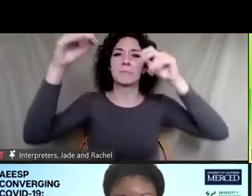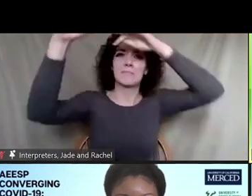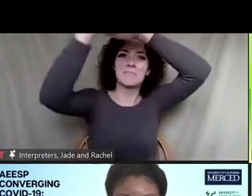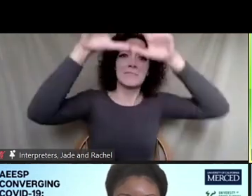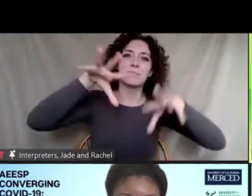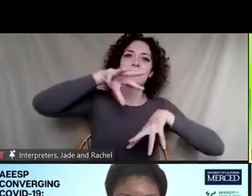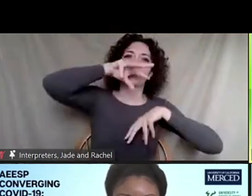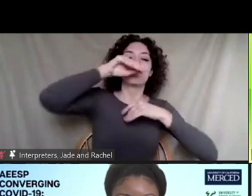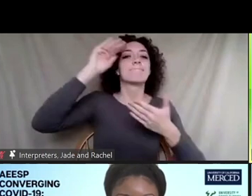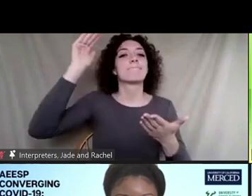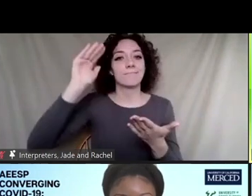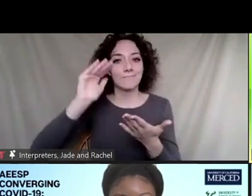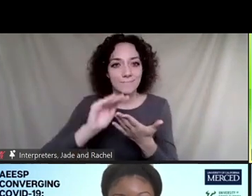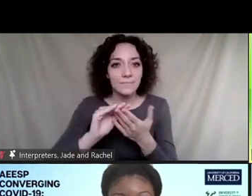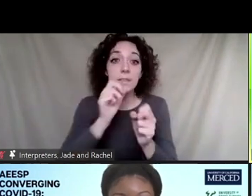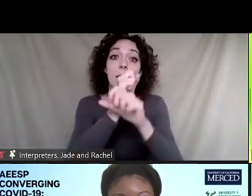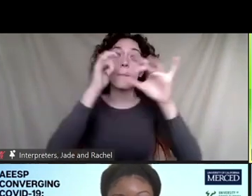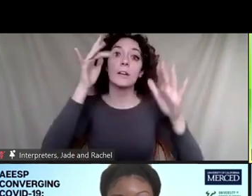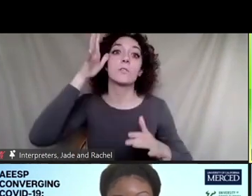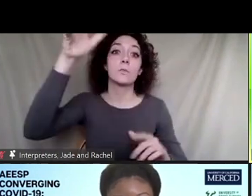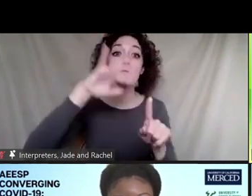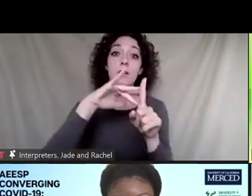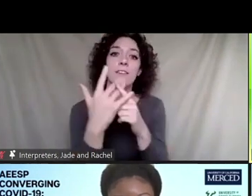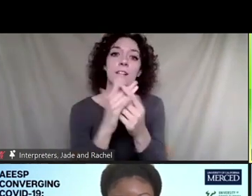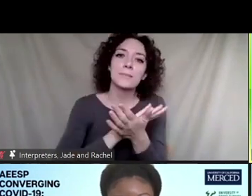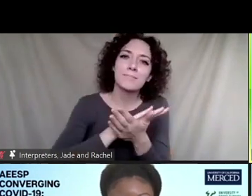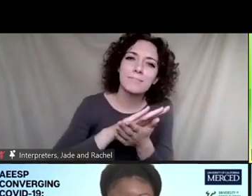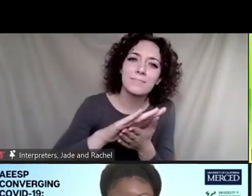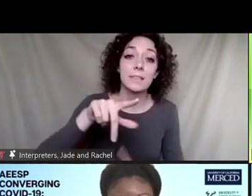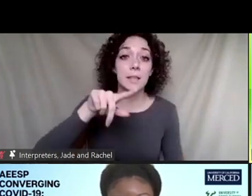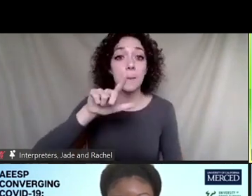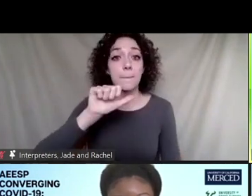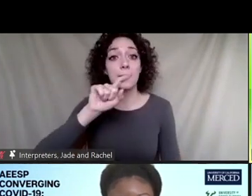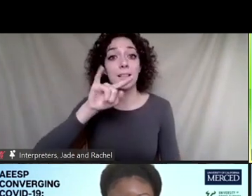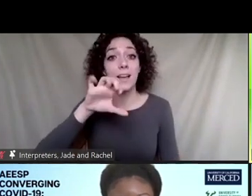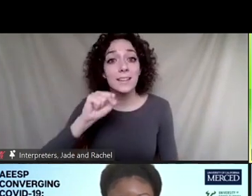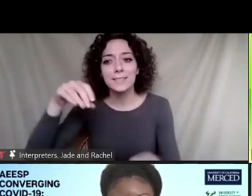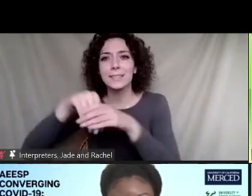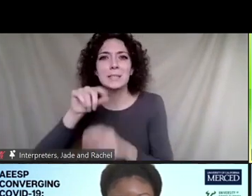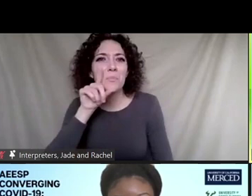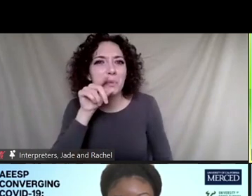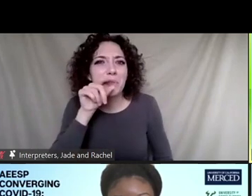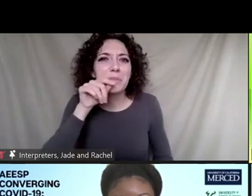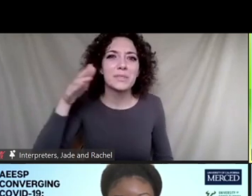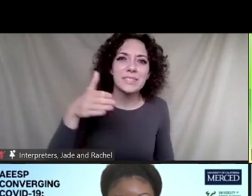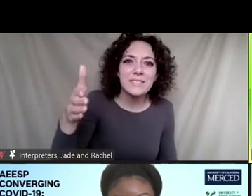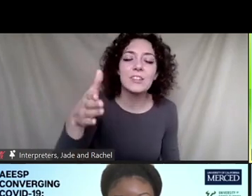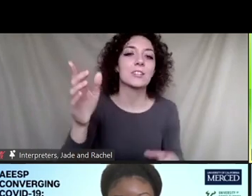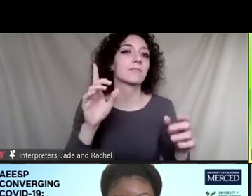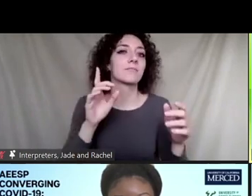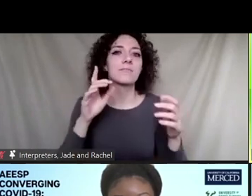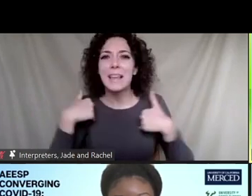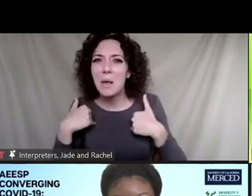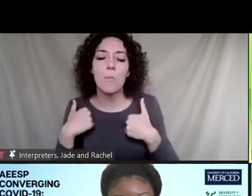where the environment is clean and we are not finding plastics and toxins in the bellies of birds and fish and other animals.